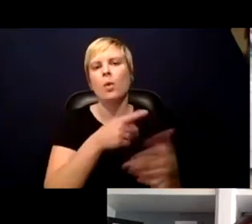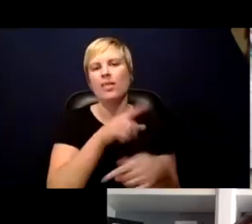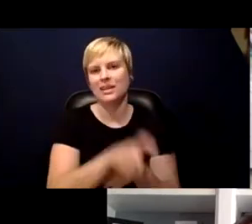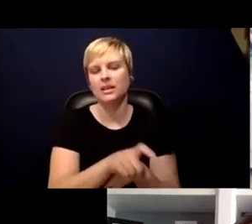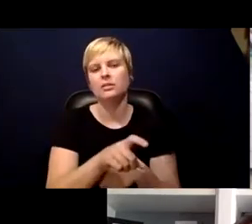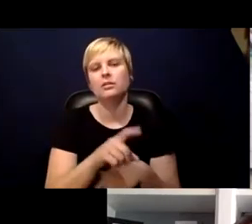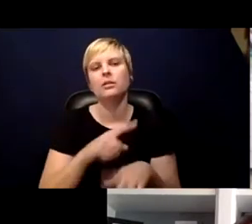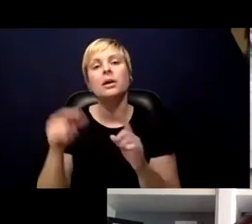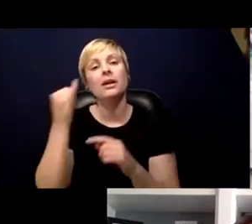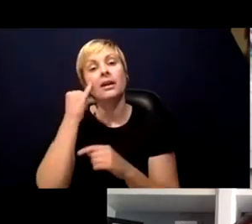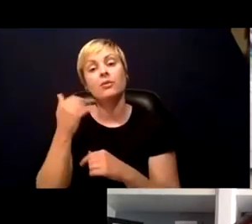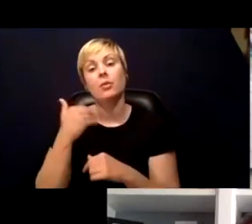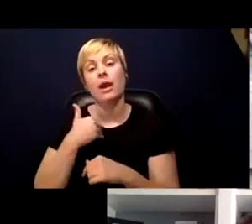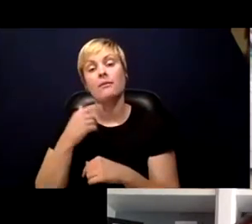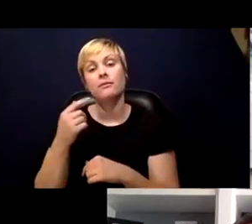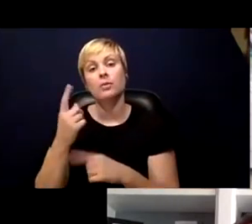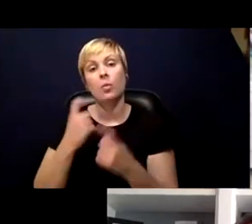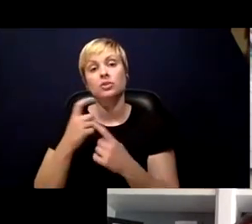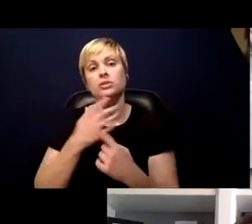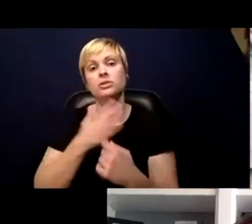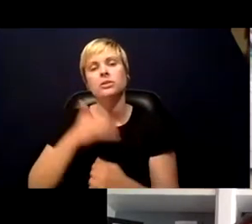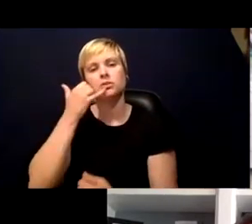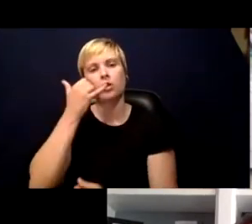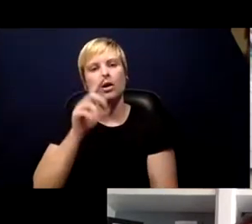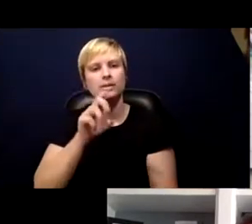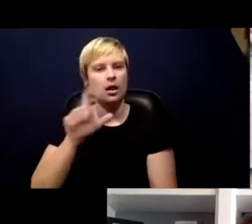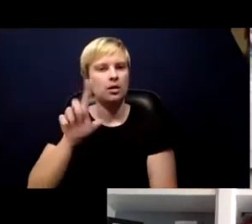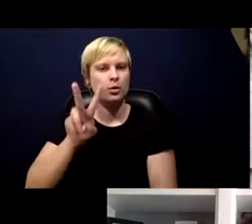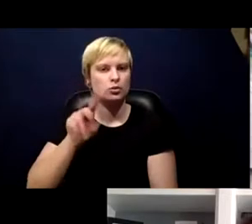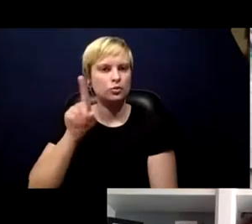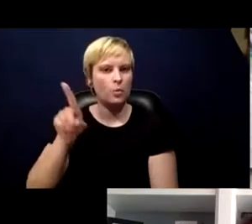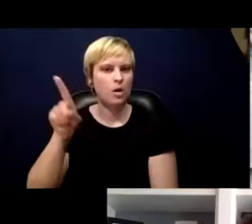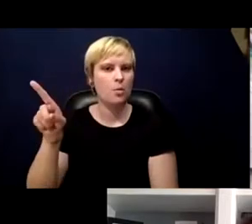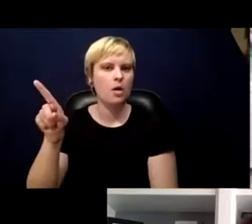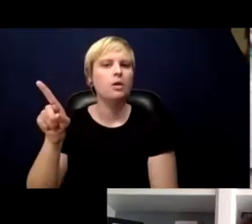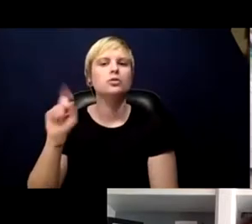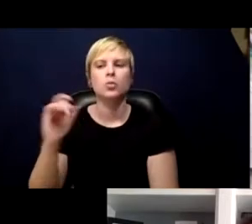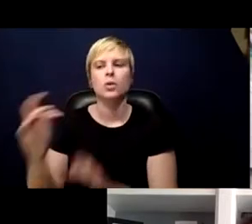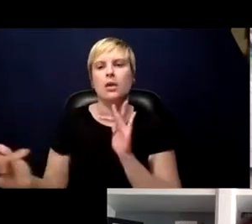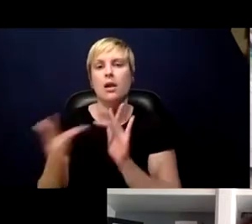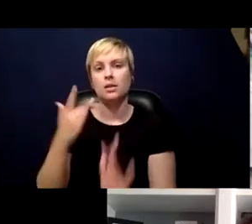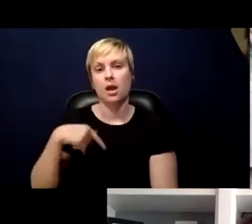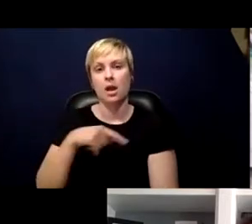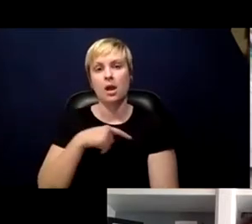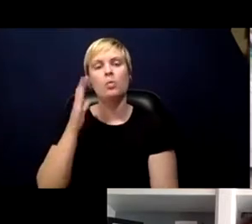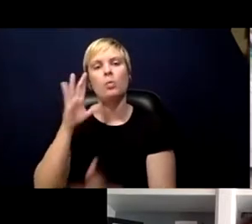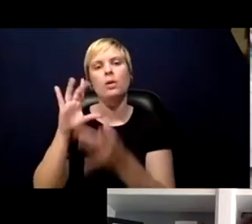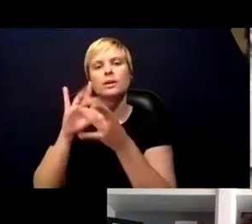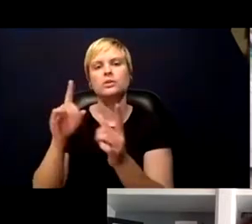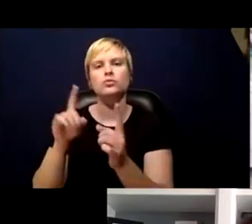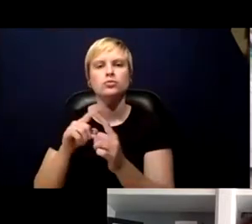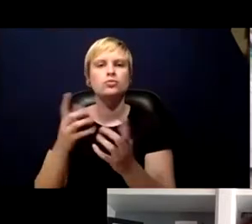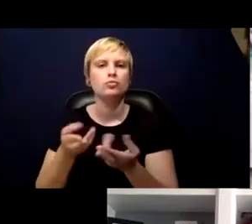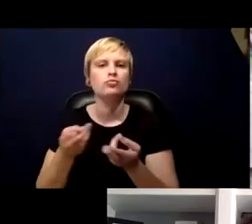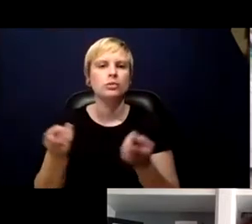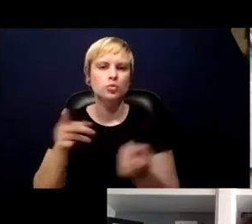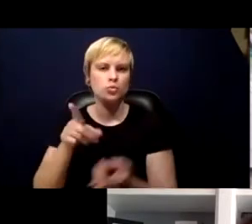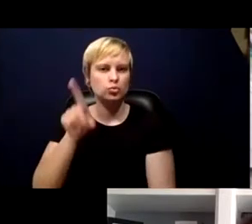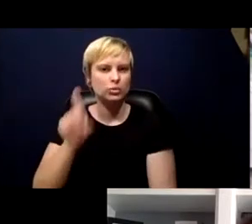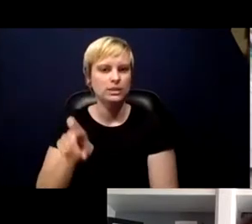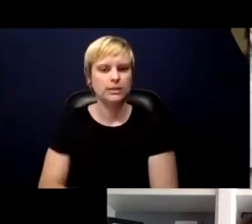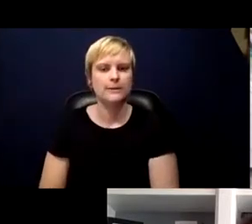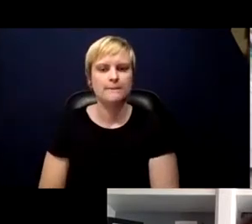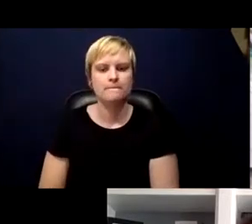call Delaware 211. You can reach us there and we will connect you to the necessary resources. But